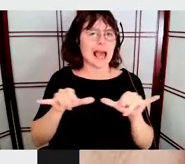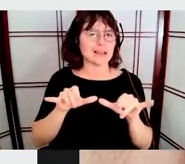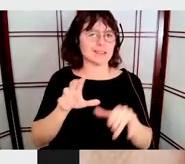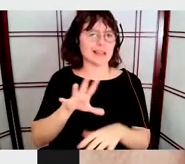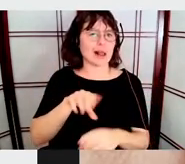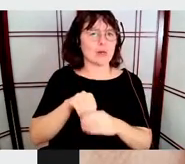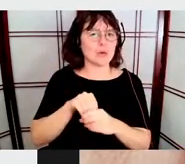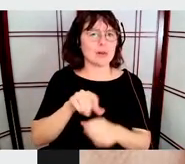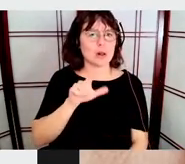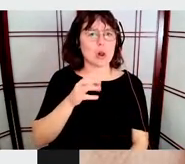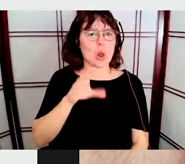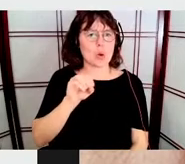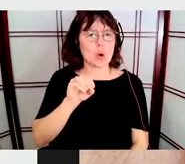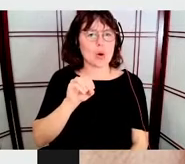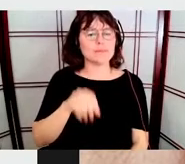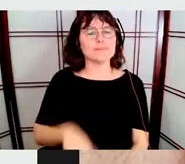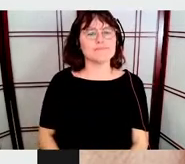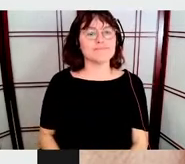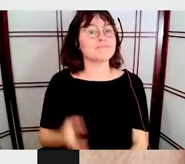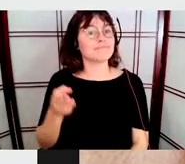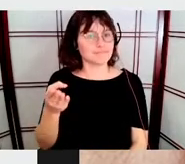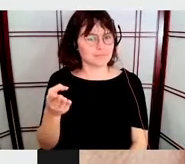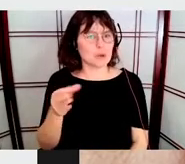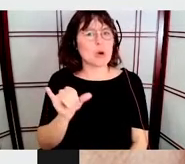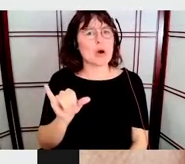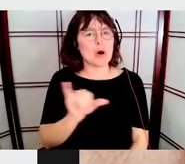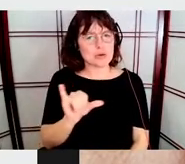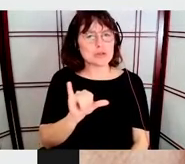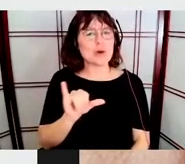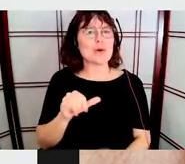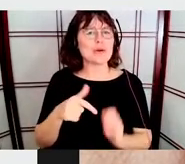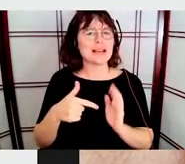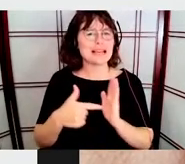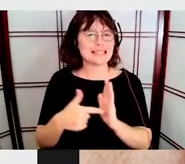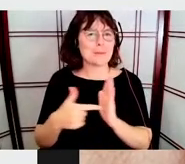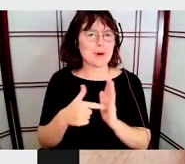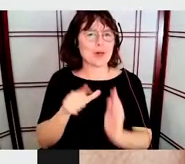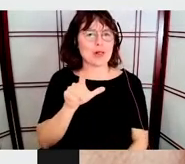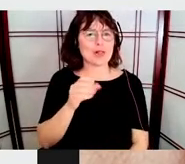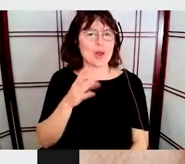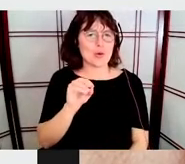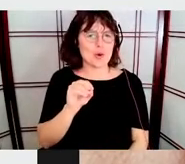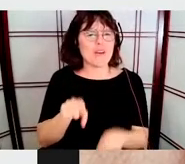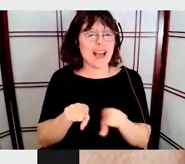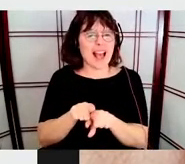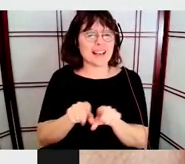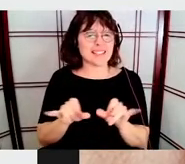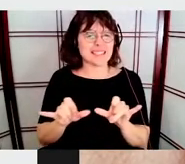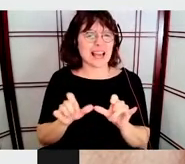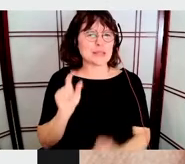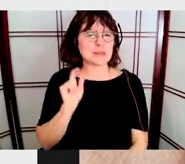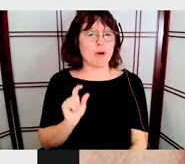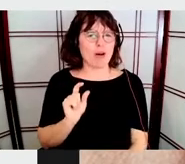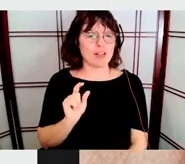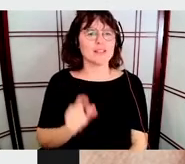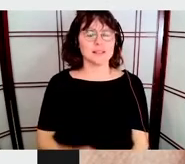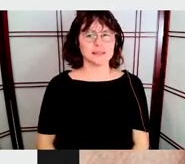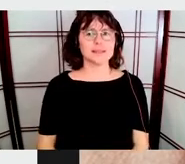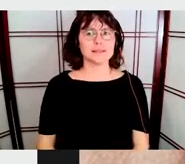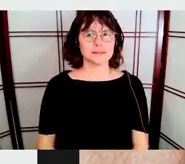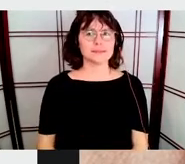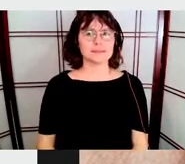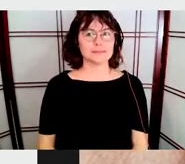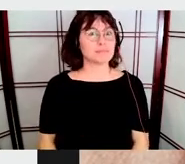show the login use, know, and it's very small. I show very big now, very small. And you can see how it also